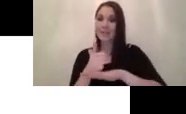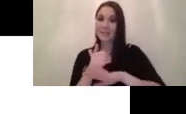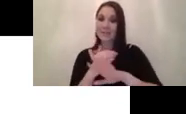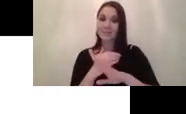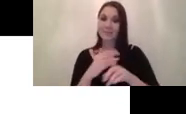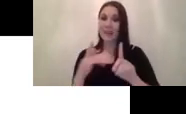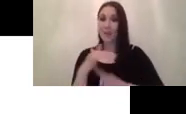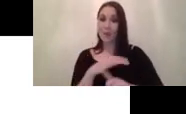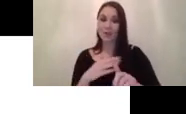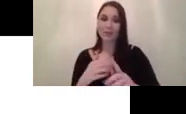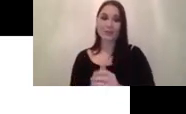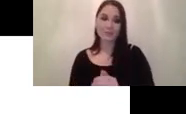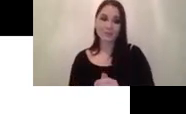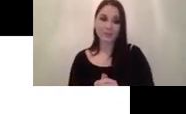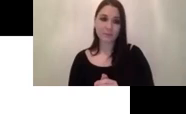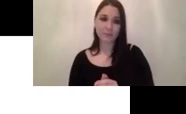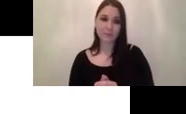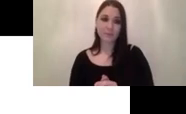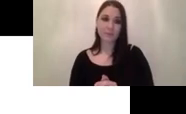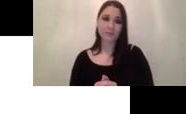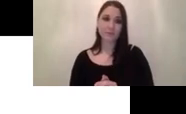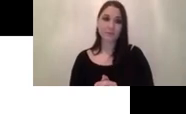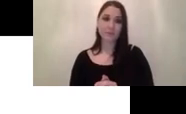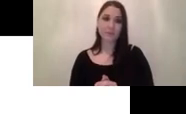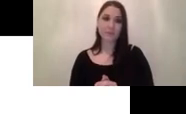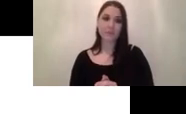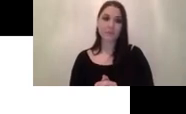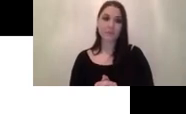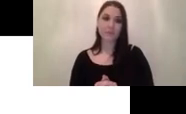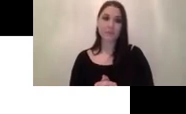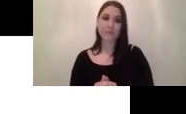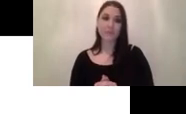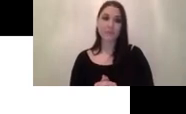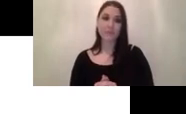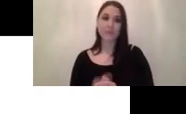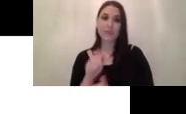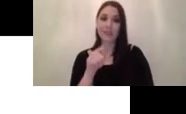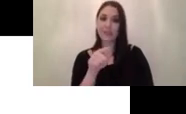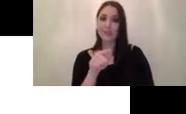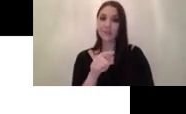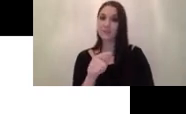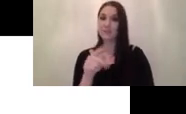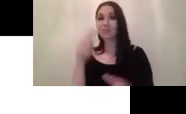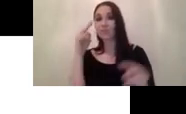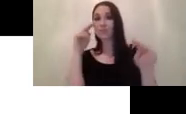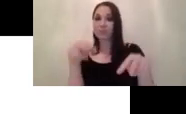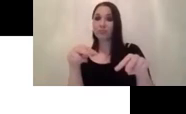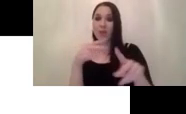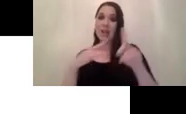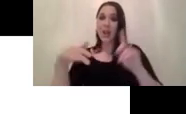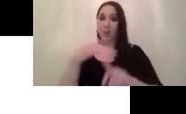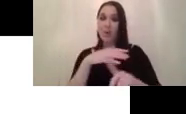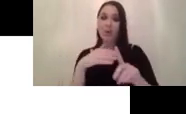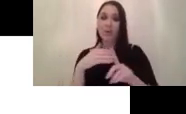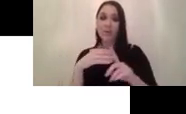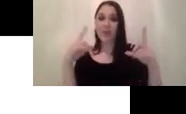was proposed in 2019 and here is the um overview of the network it's take the